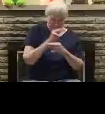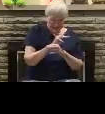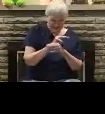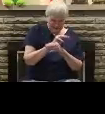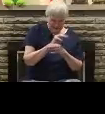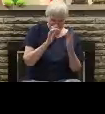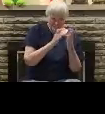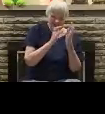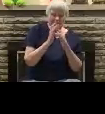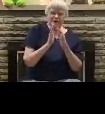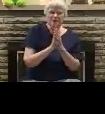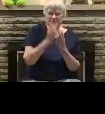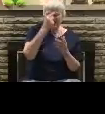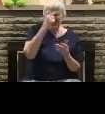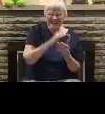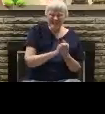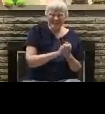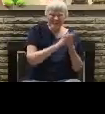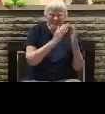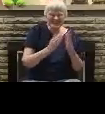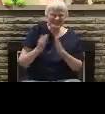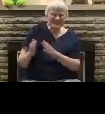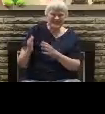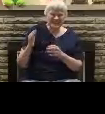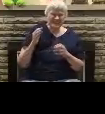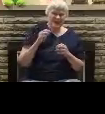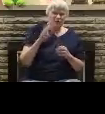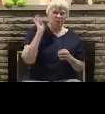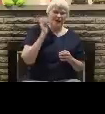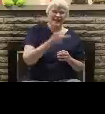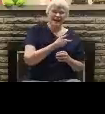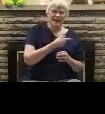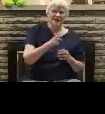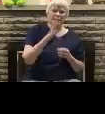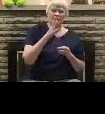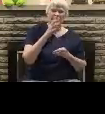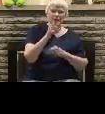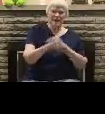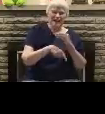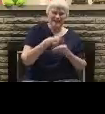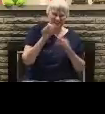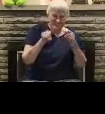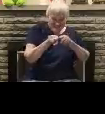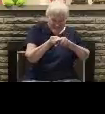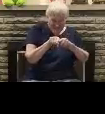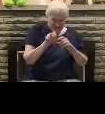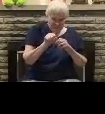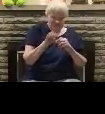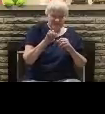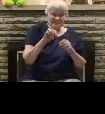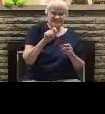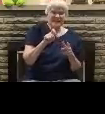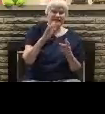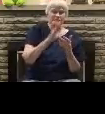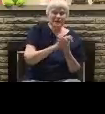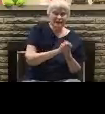conclude this special two-part message titled, The Satanic Nature of Same-Sex Marriage.